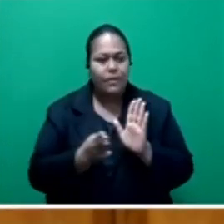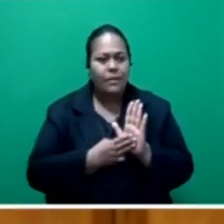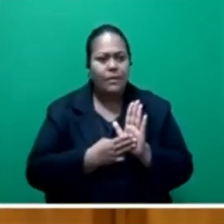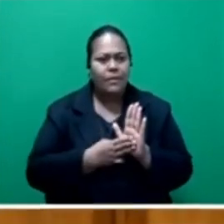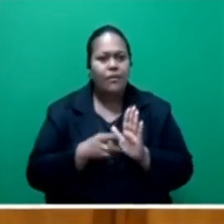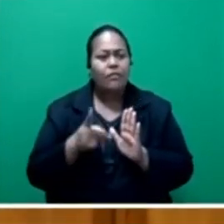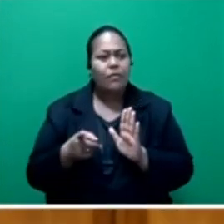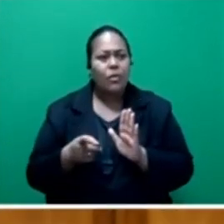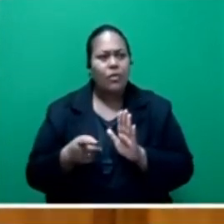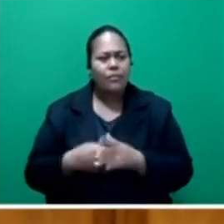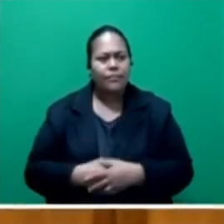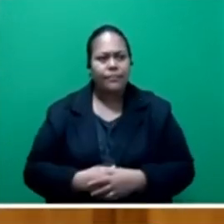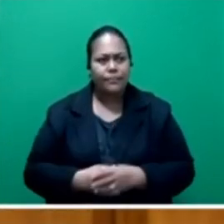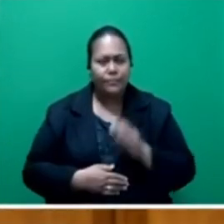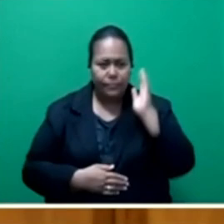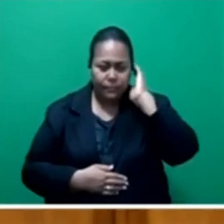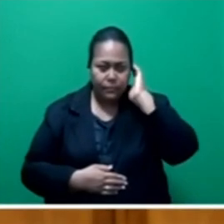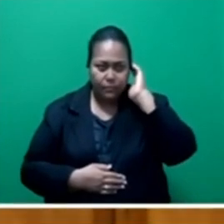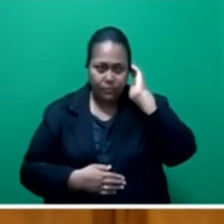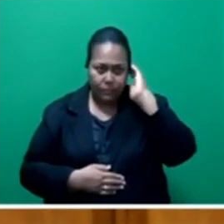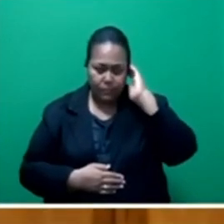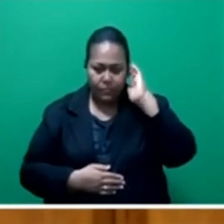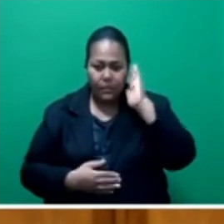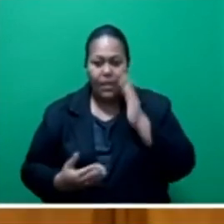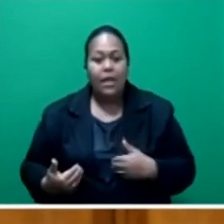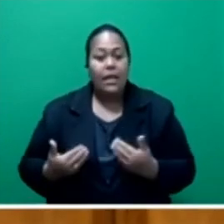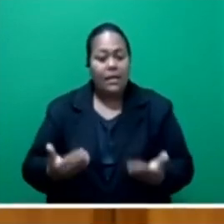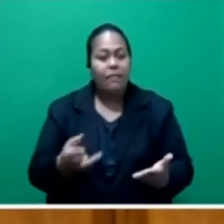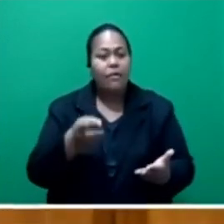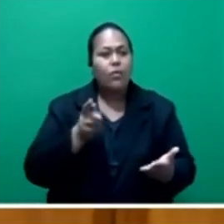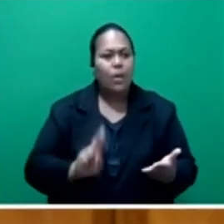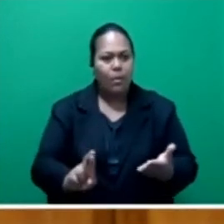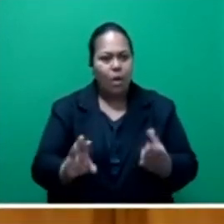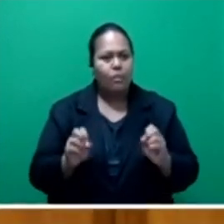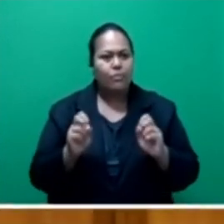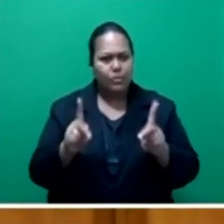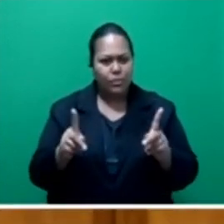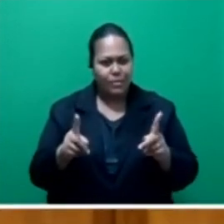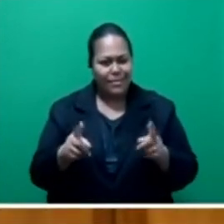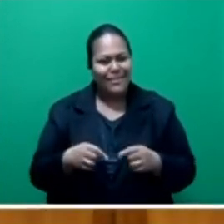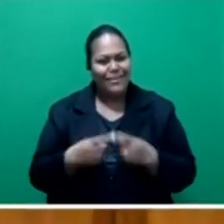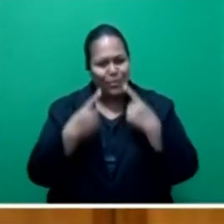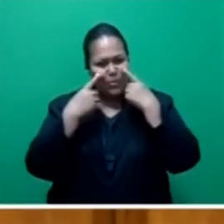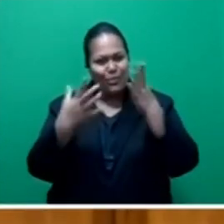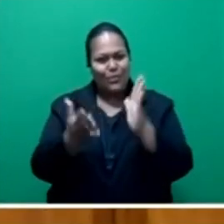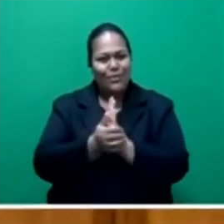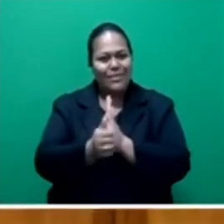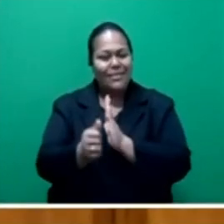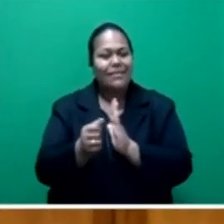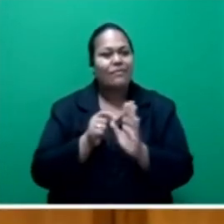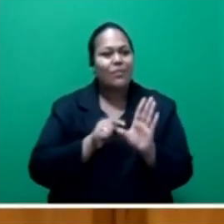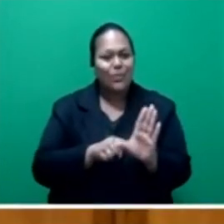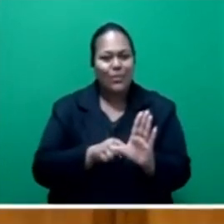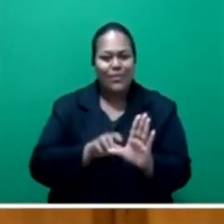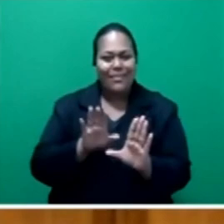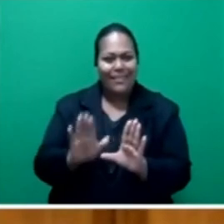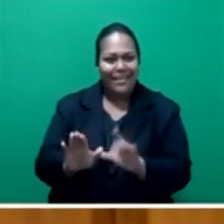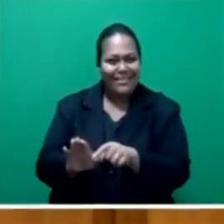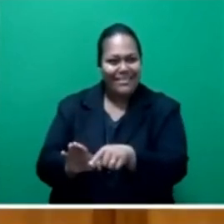for giving Rewa the opportunity to showcase our youth, Oisosovo Kei Rewa, at the